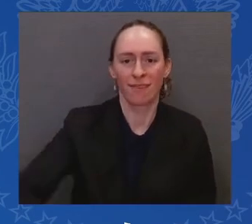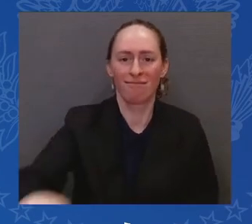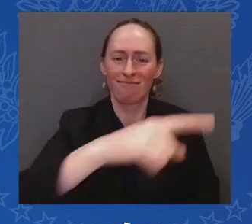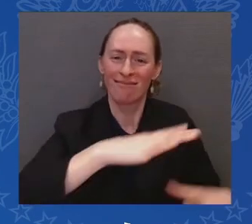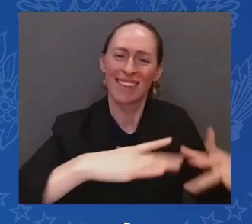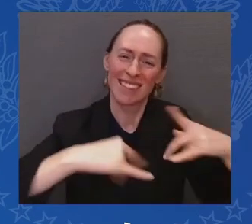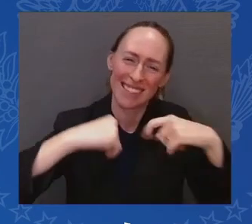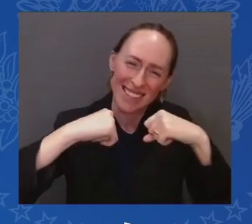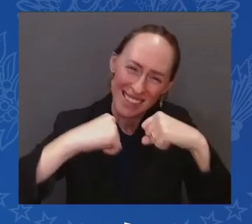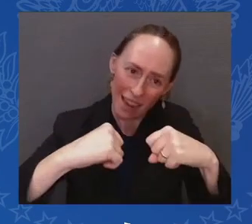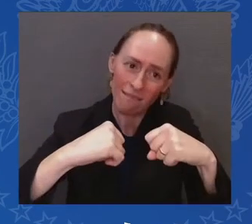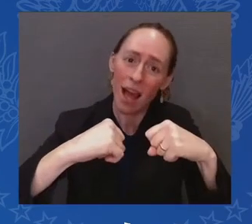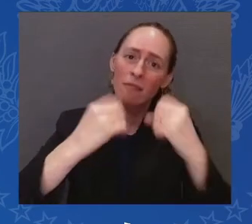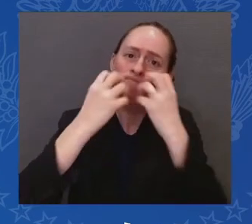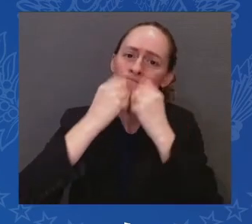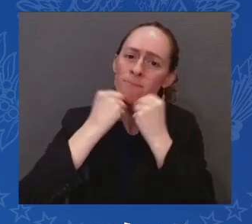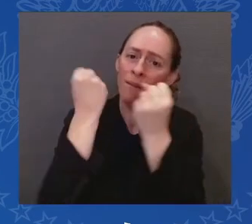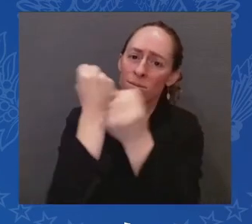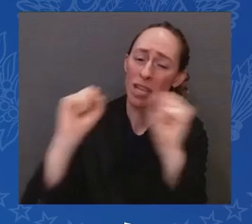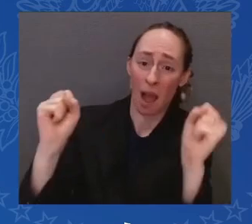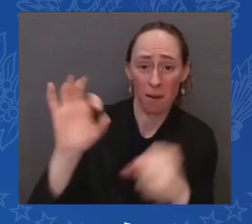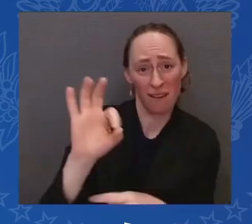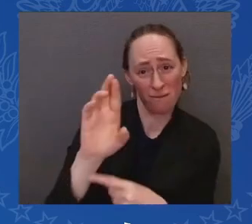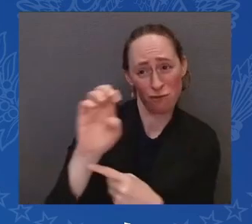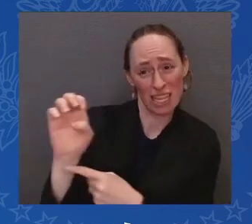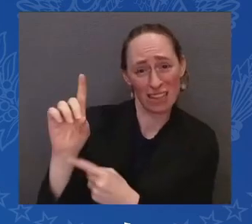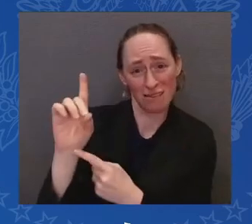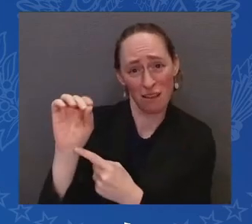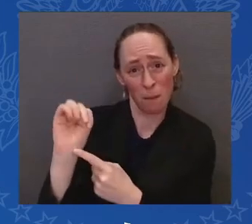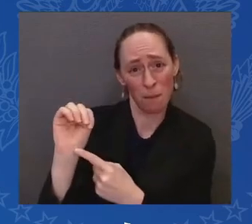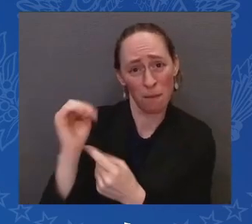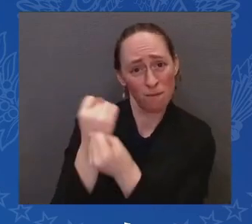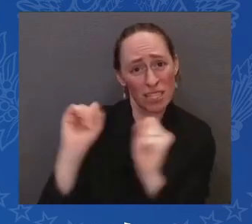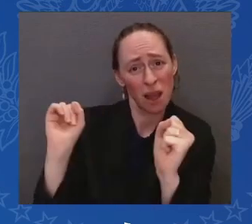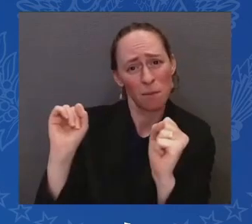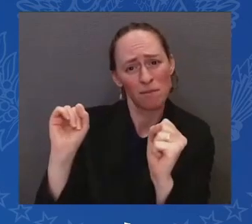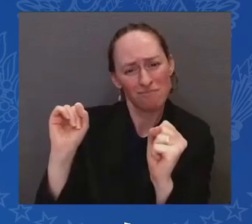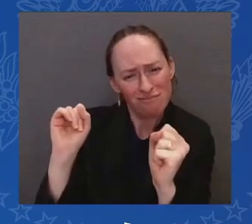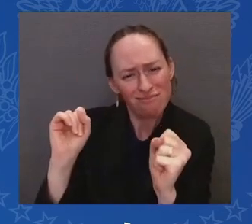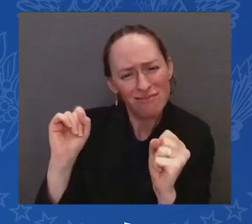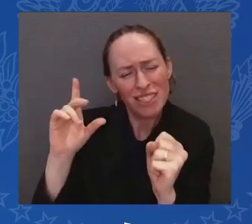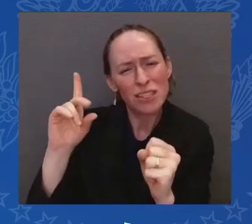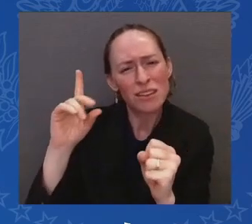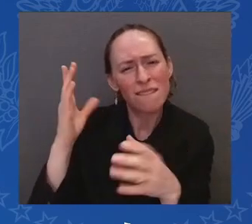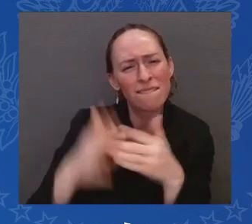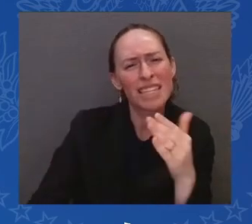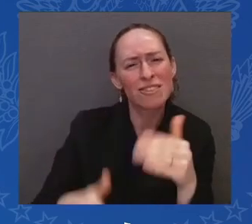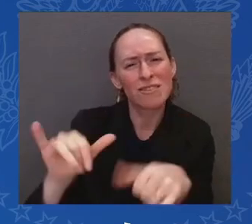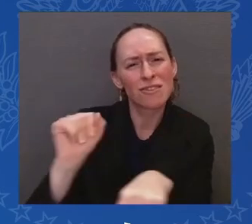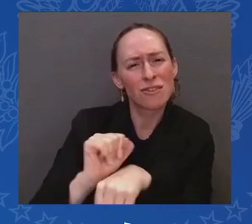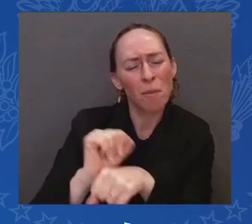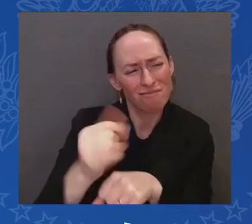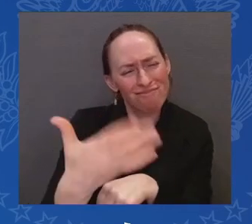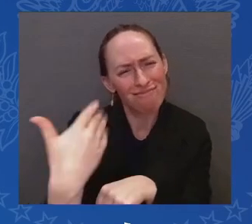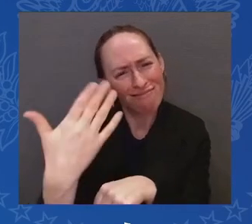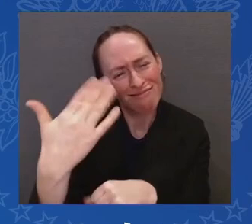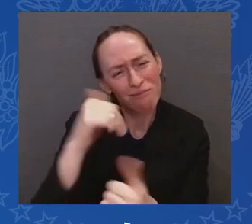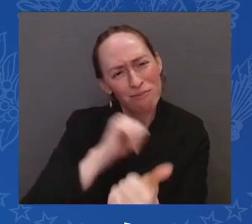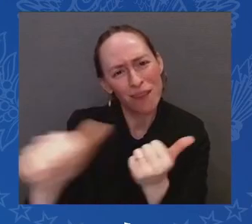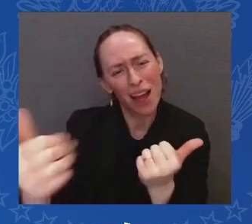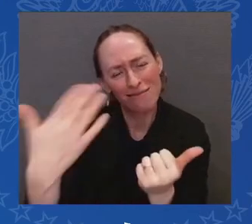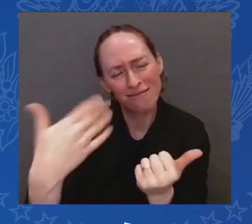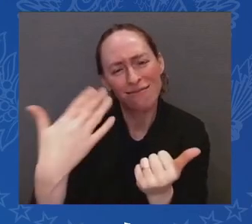freedom. Let's get this done. We're the reason Putin has not totally overrun Ukraine and moved beyond that.